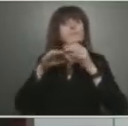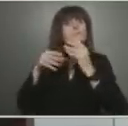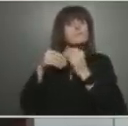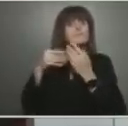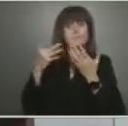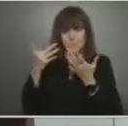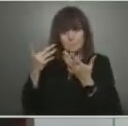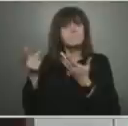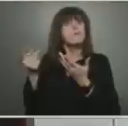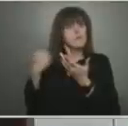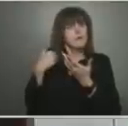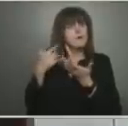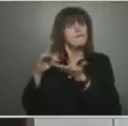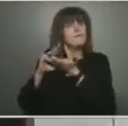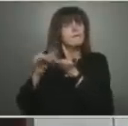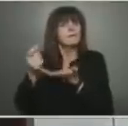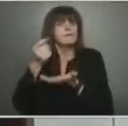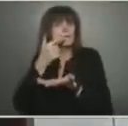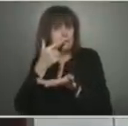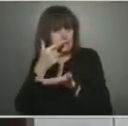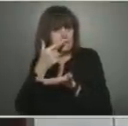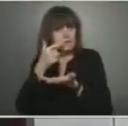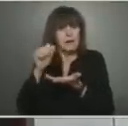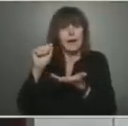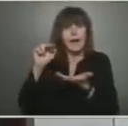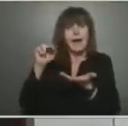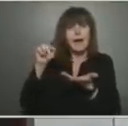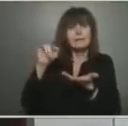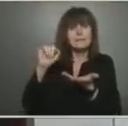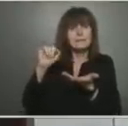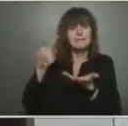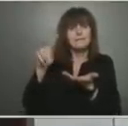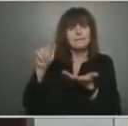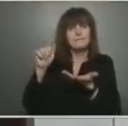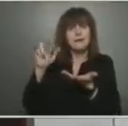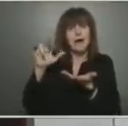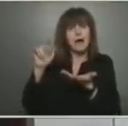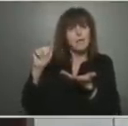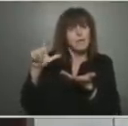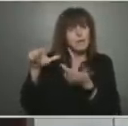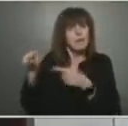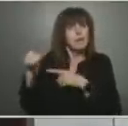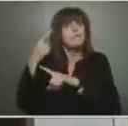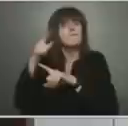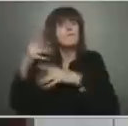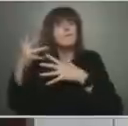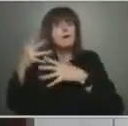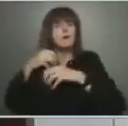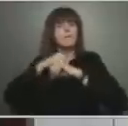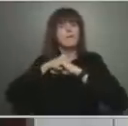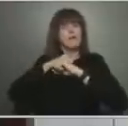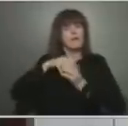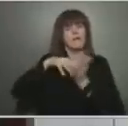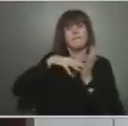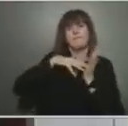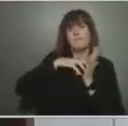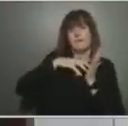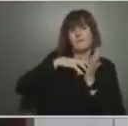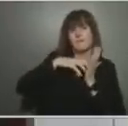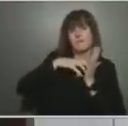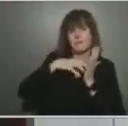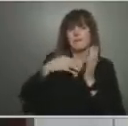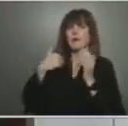medication to protect the provinces most vulnerable. Ontario has received limited quantities of Paxlovid,